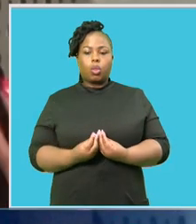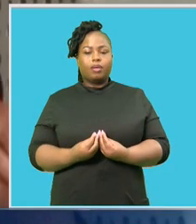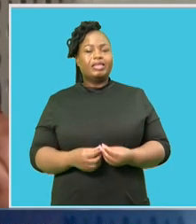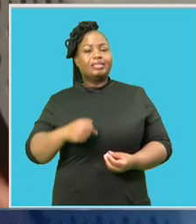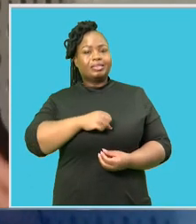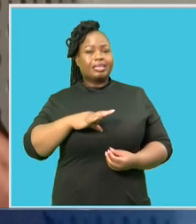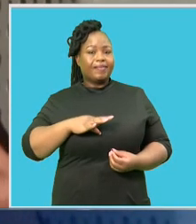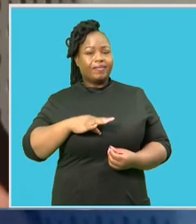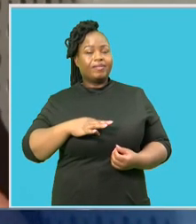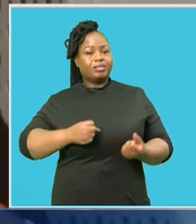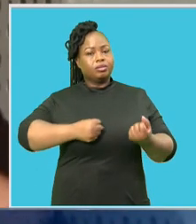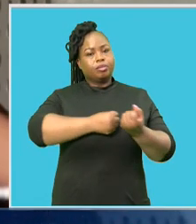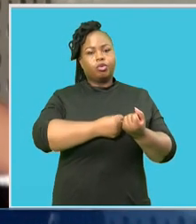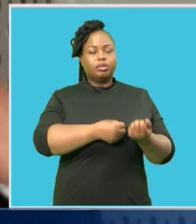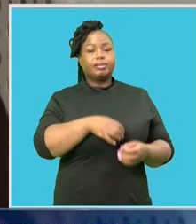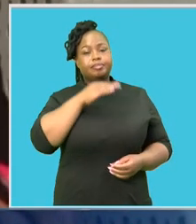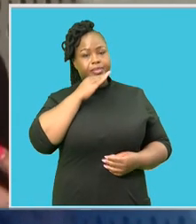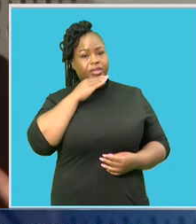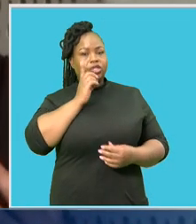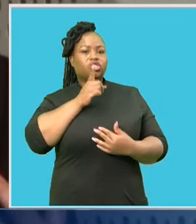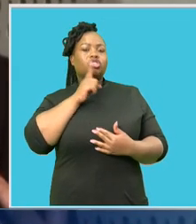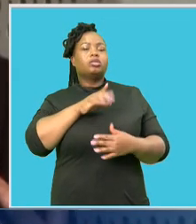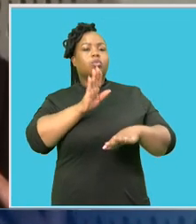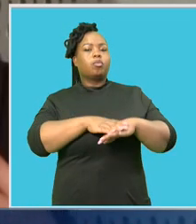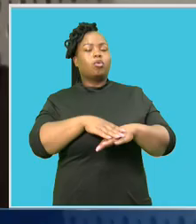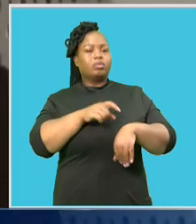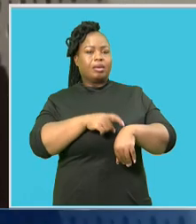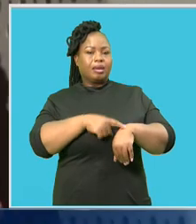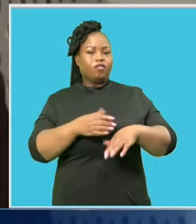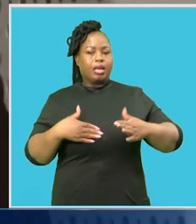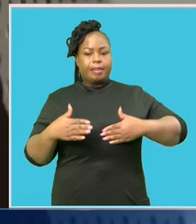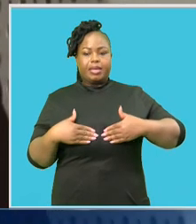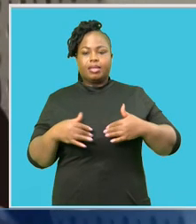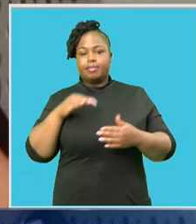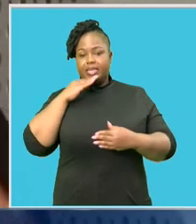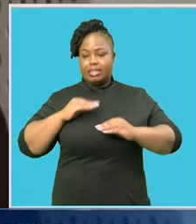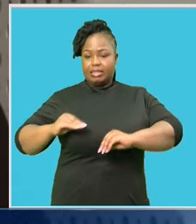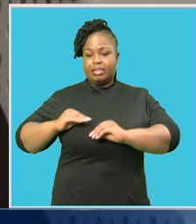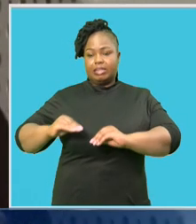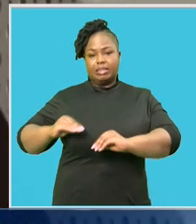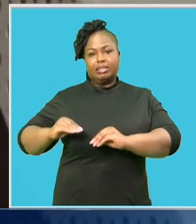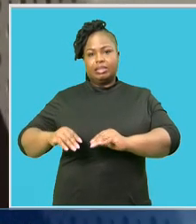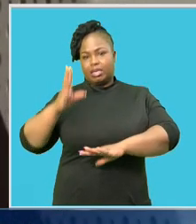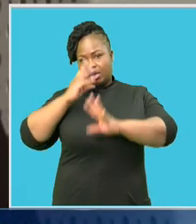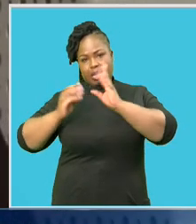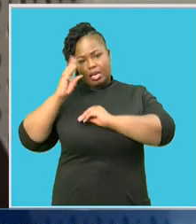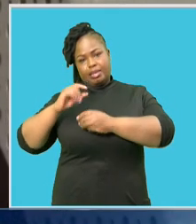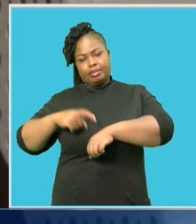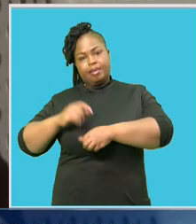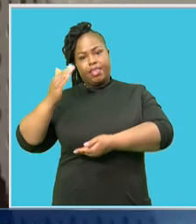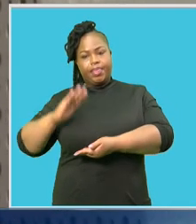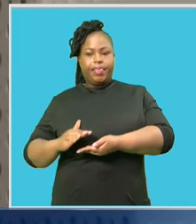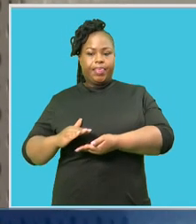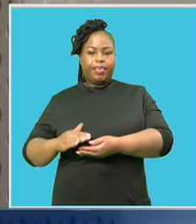staff Which means that teachers spend more time on admin work Thereby reducing learning and teaching time